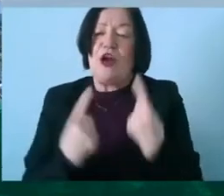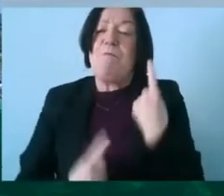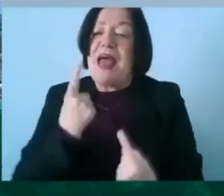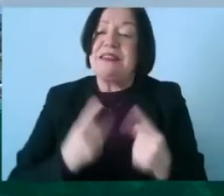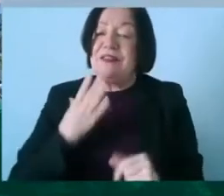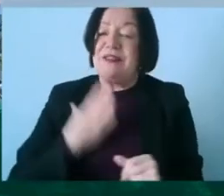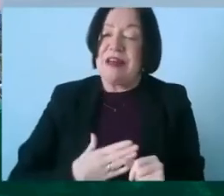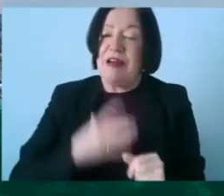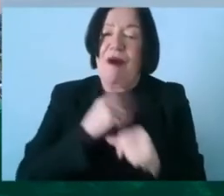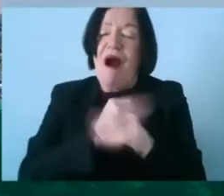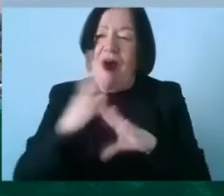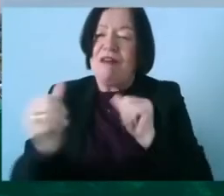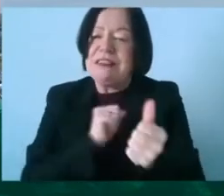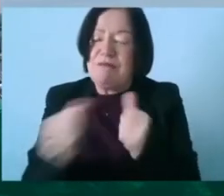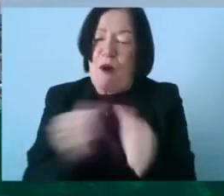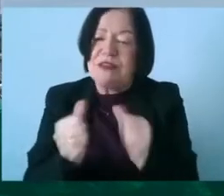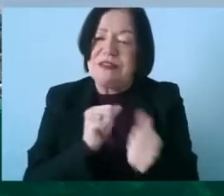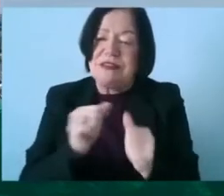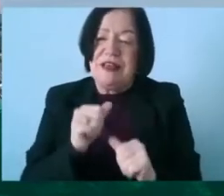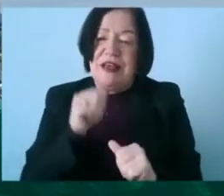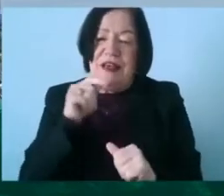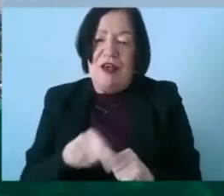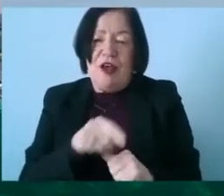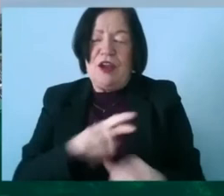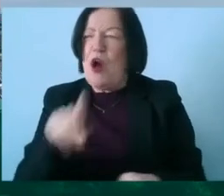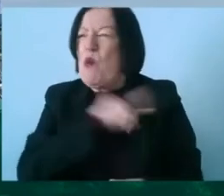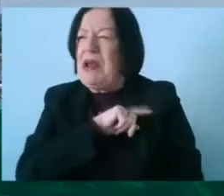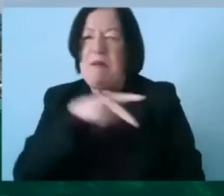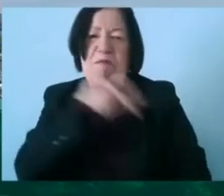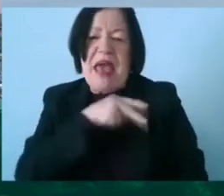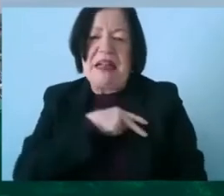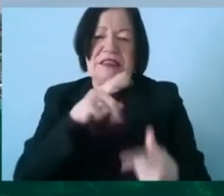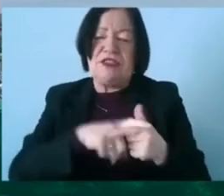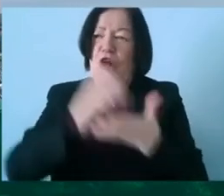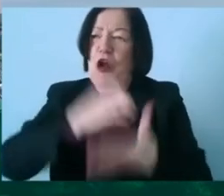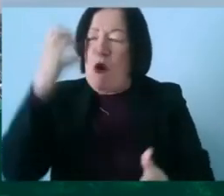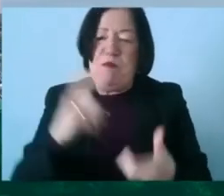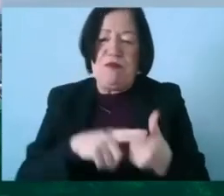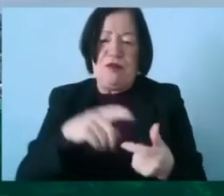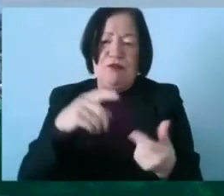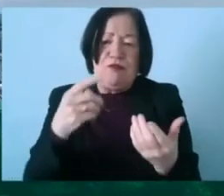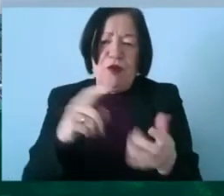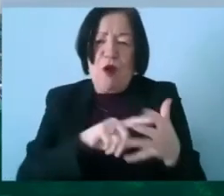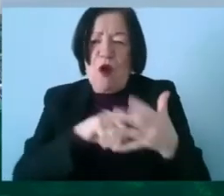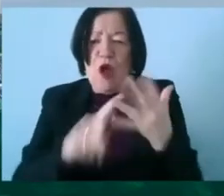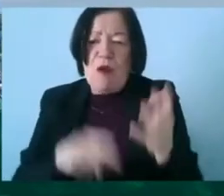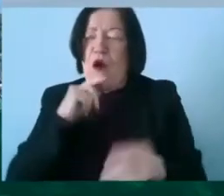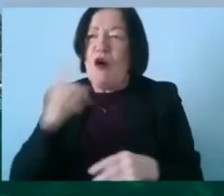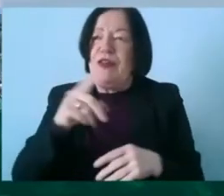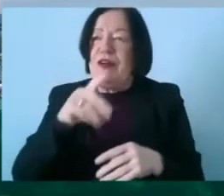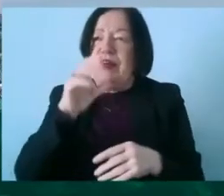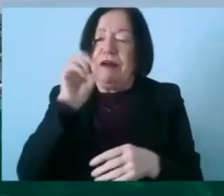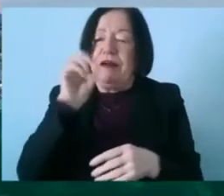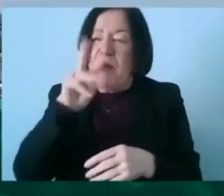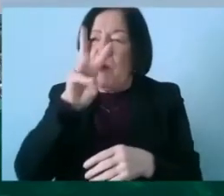well all sports competitive but not about winning medals or winning cups or winning trophies or winning uh commonwealth games or winning the